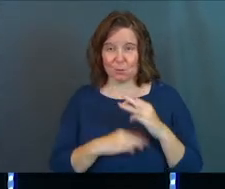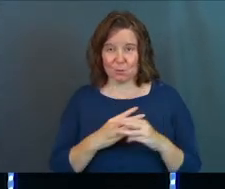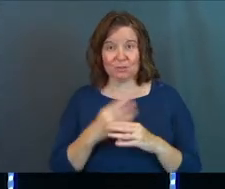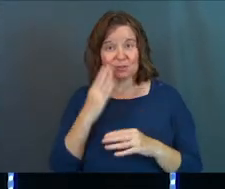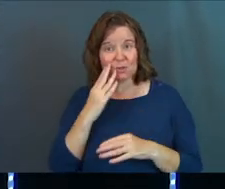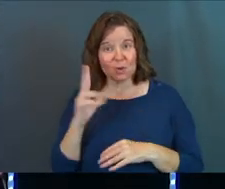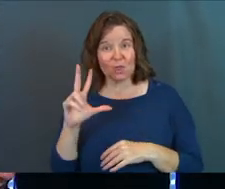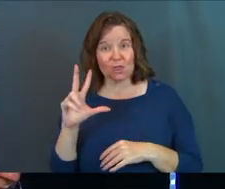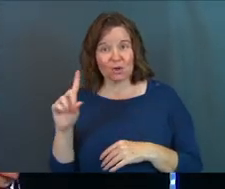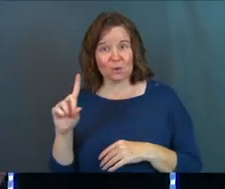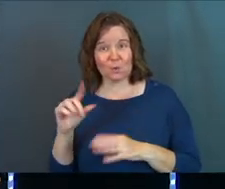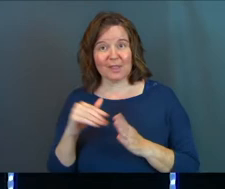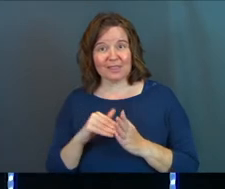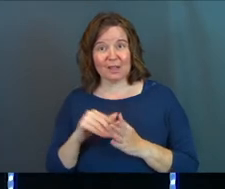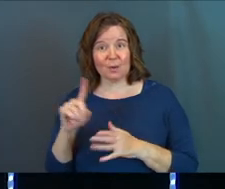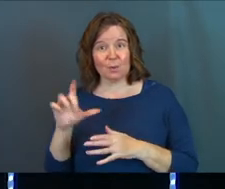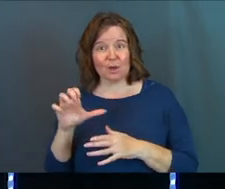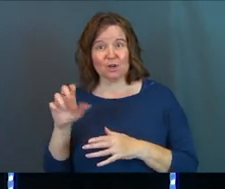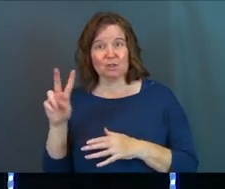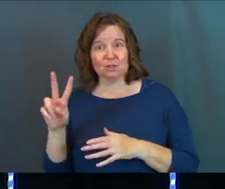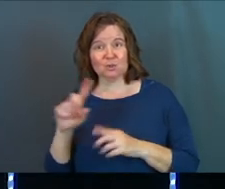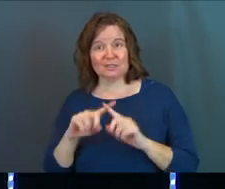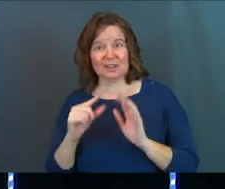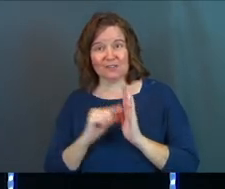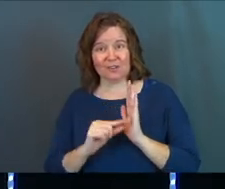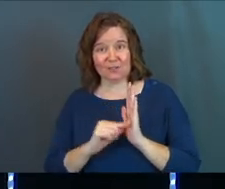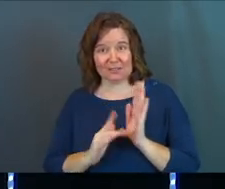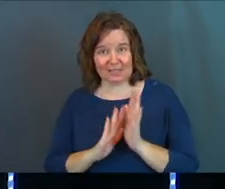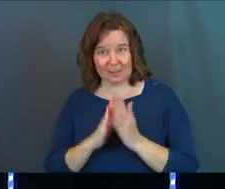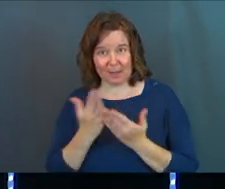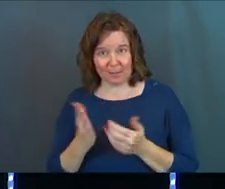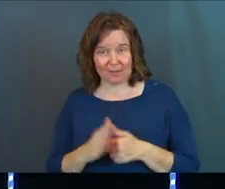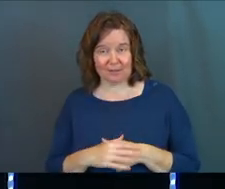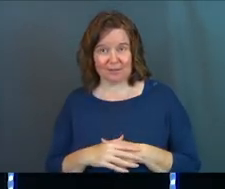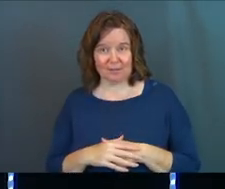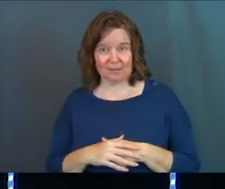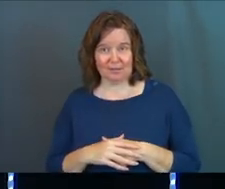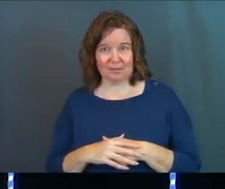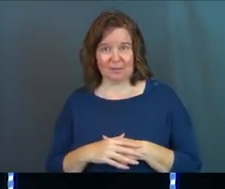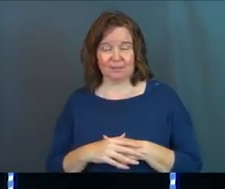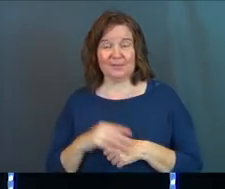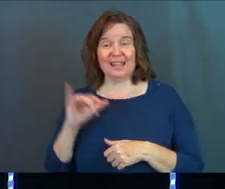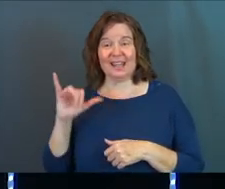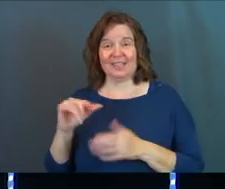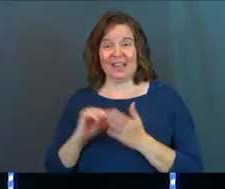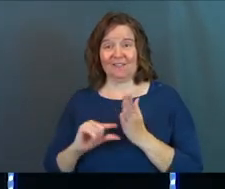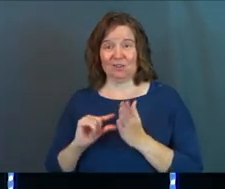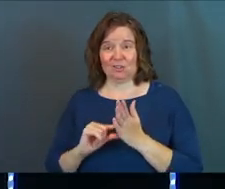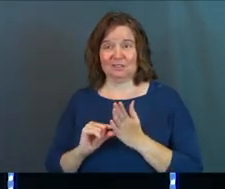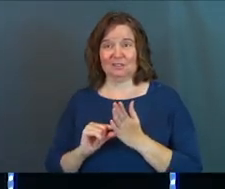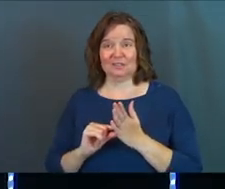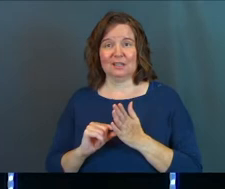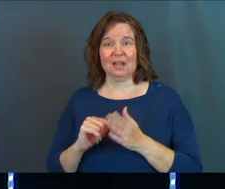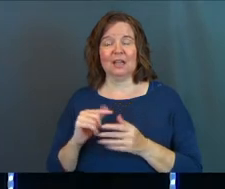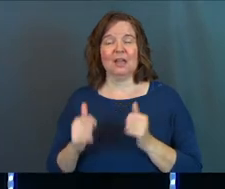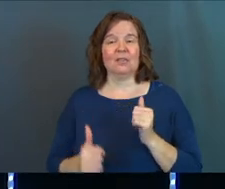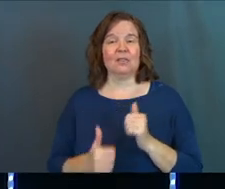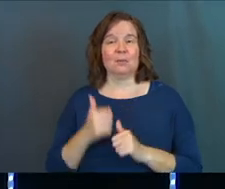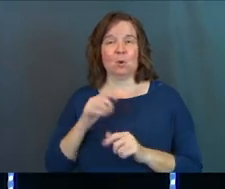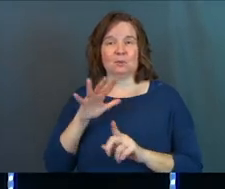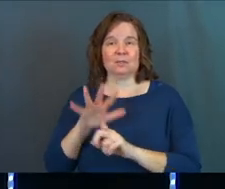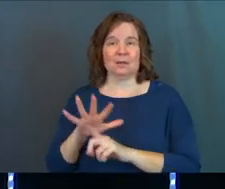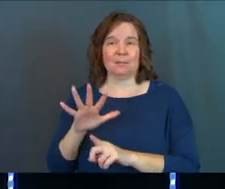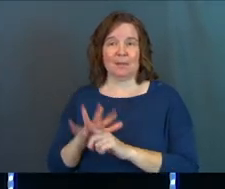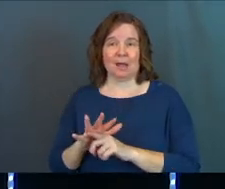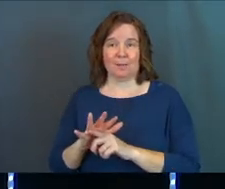Do you know there's 31,102 verses in the Bible? And that verse is the most